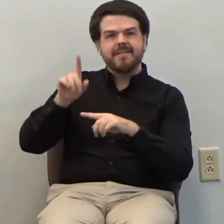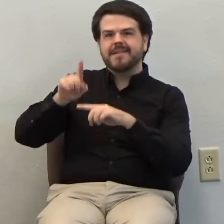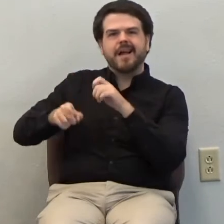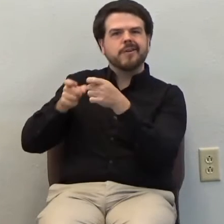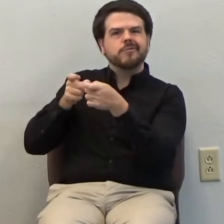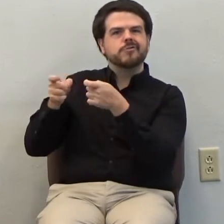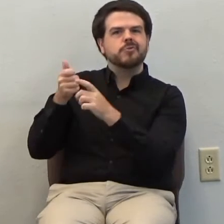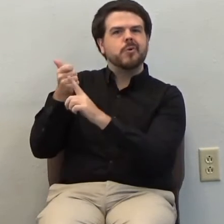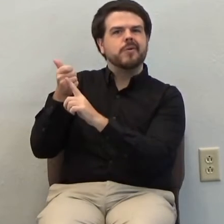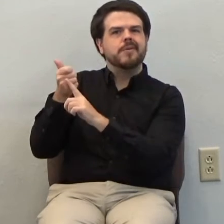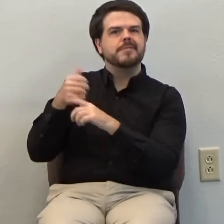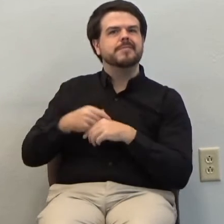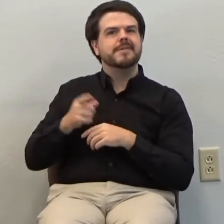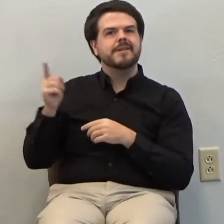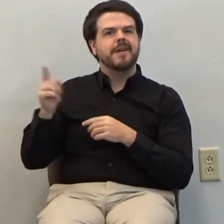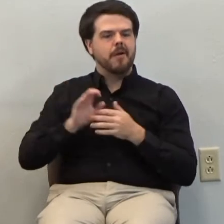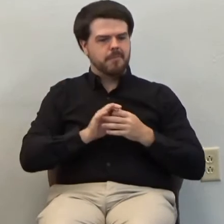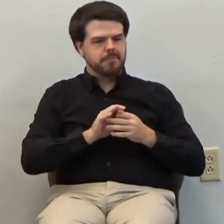rose from it.